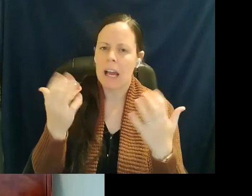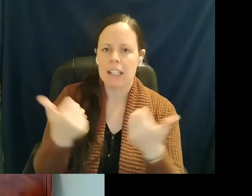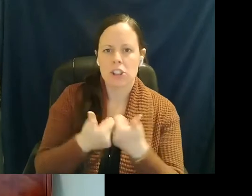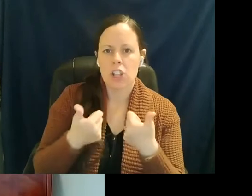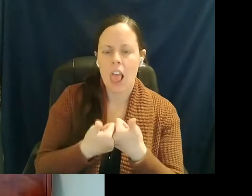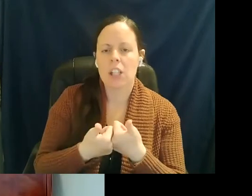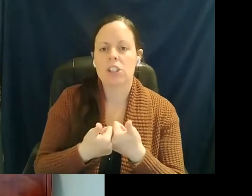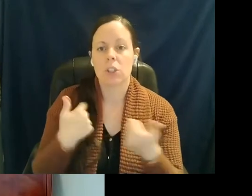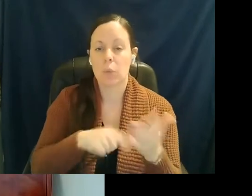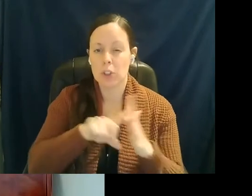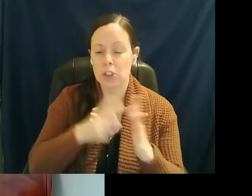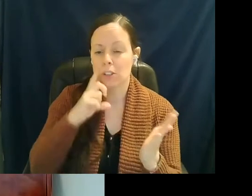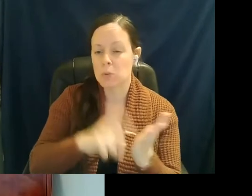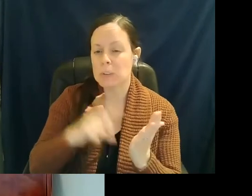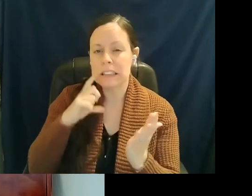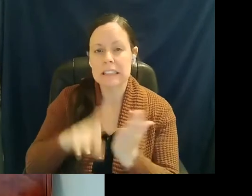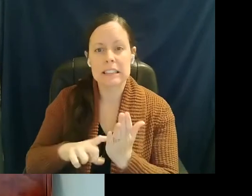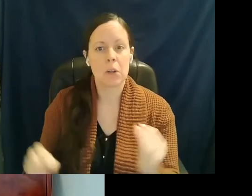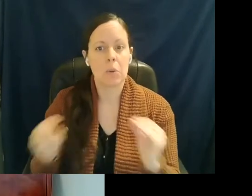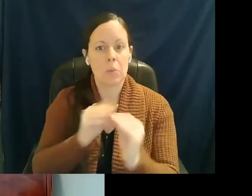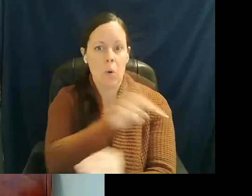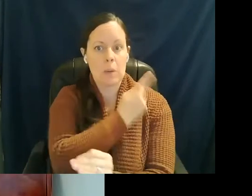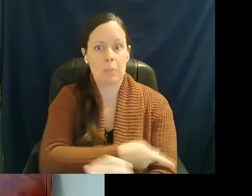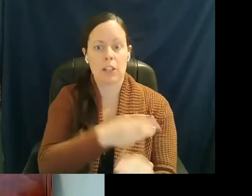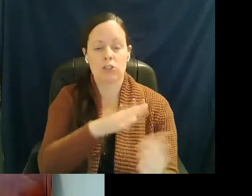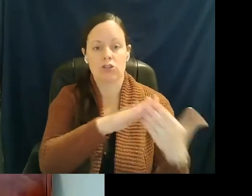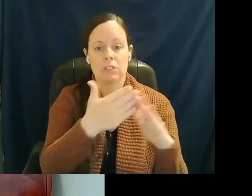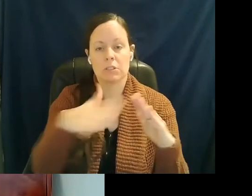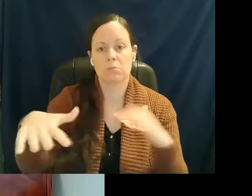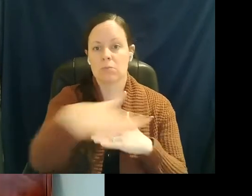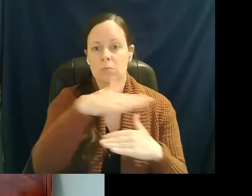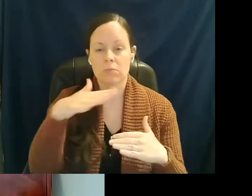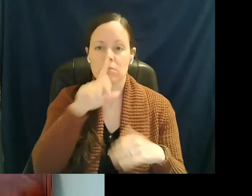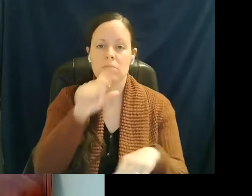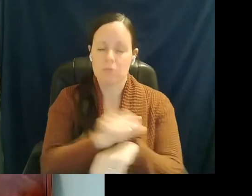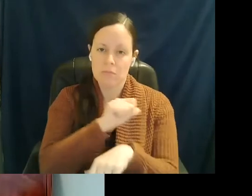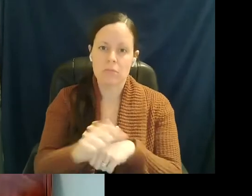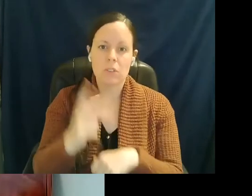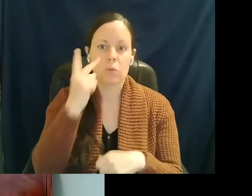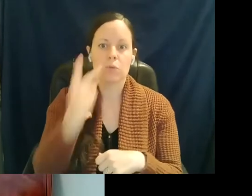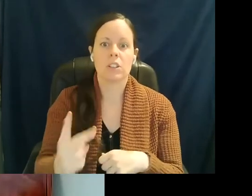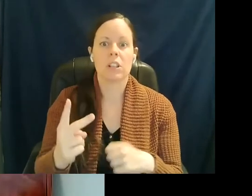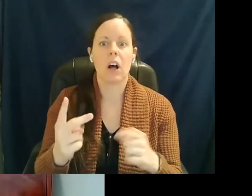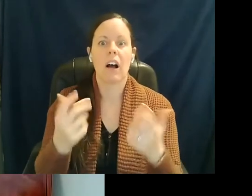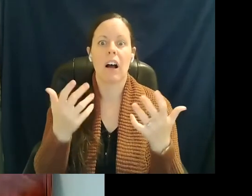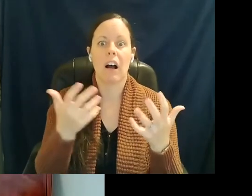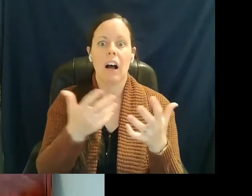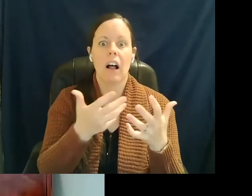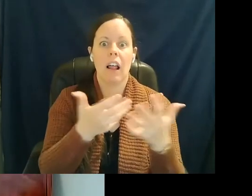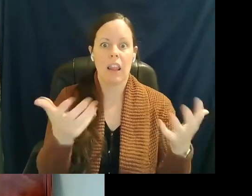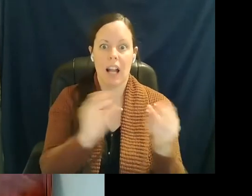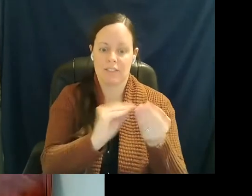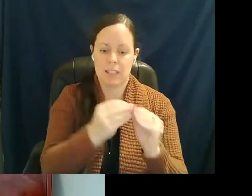We're starting to see more and more patients in the community. Certainly, certainly we saw huge concentrations in October,